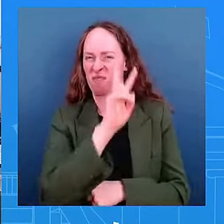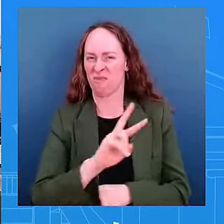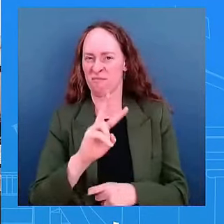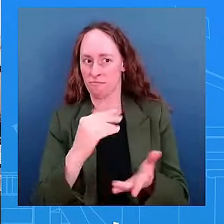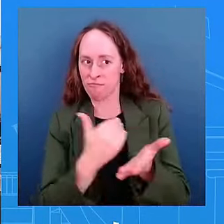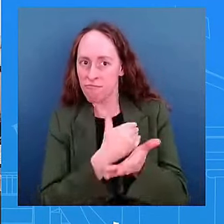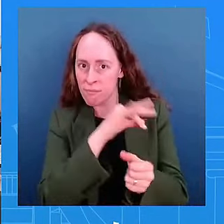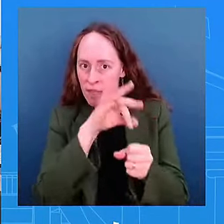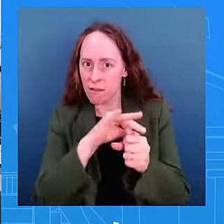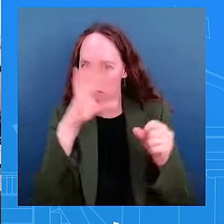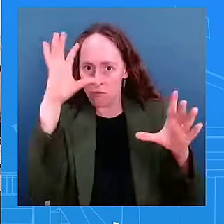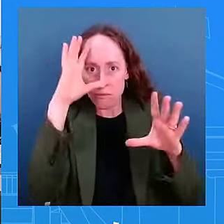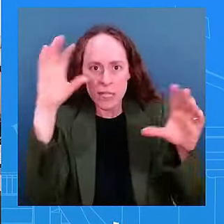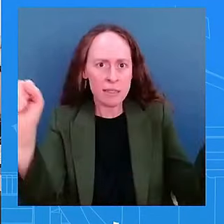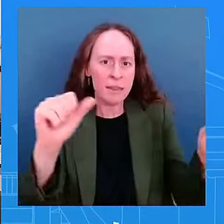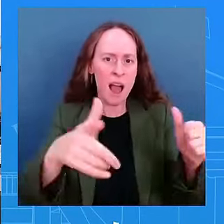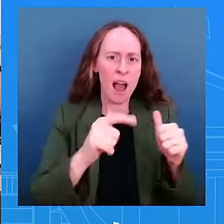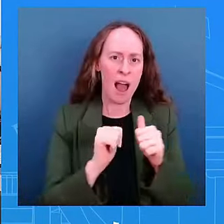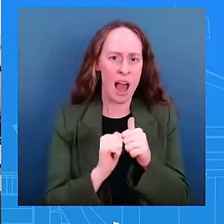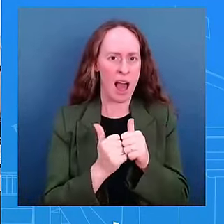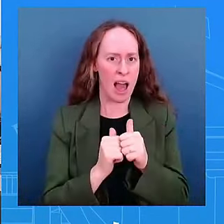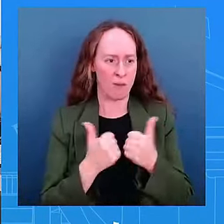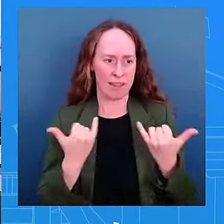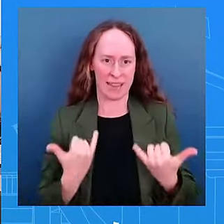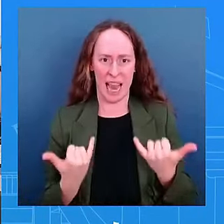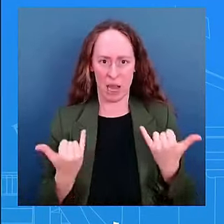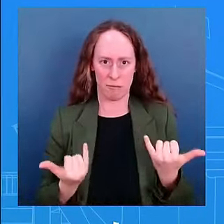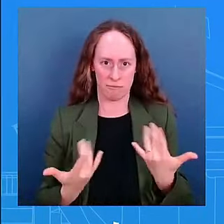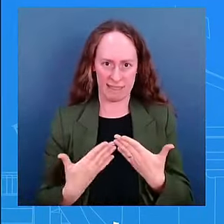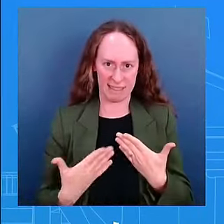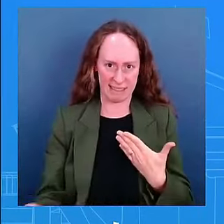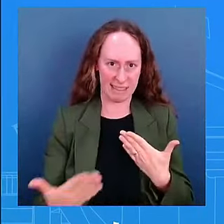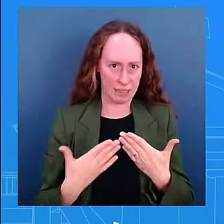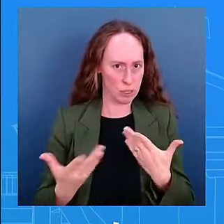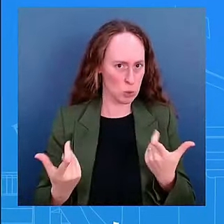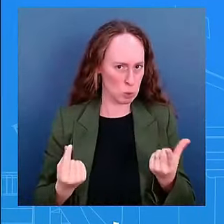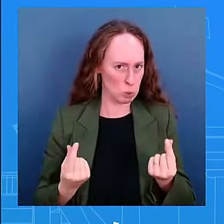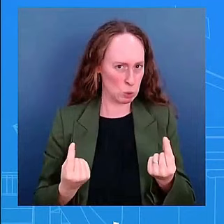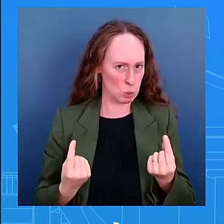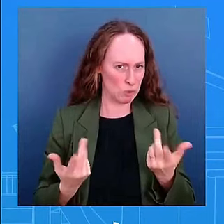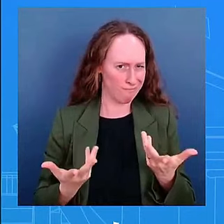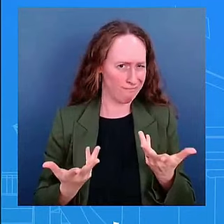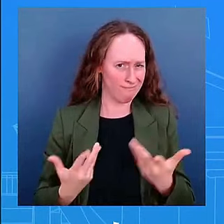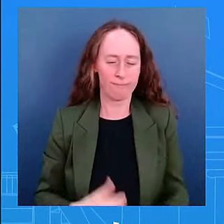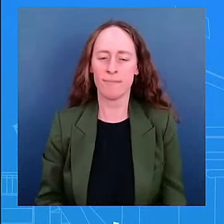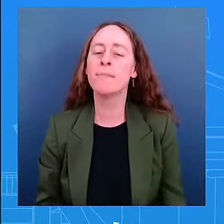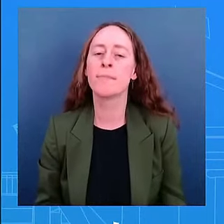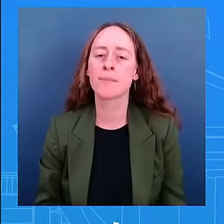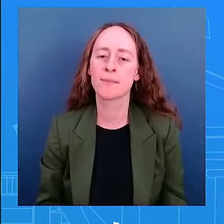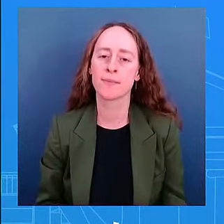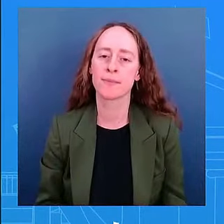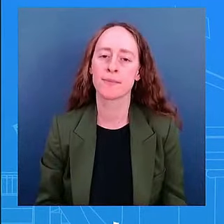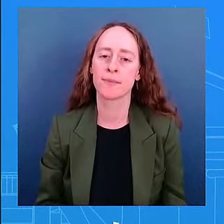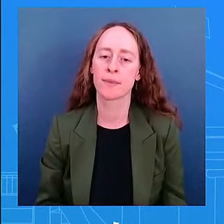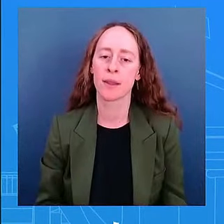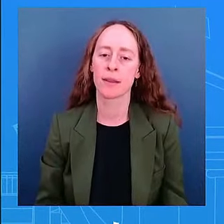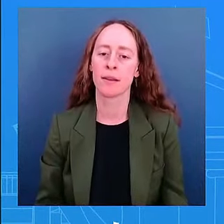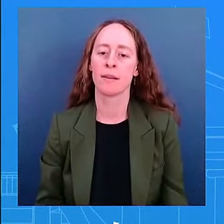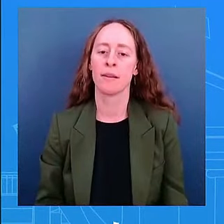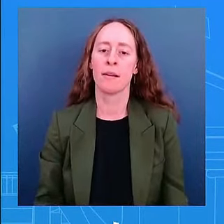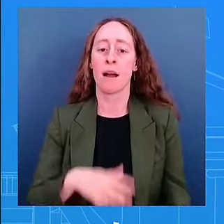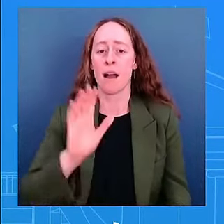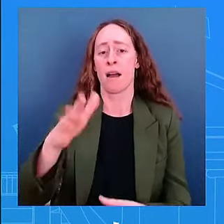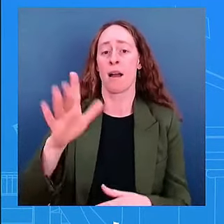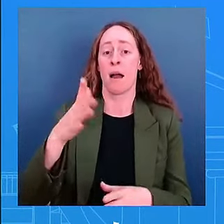decide you know what to do so a couple of things i believed right before i walked out a statement from the national security council